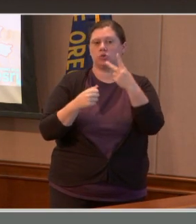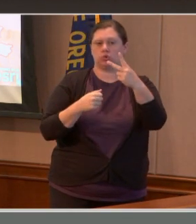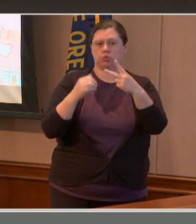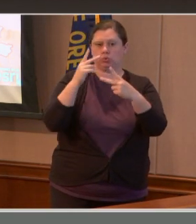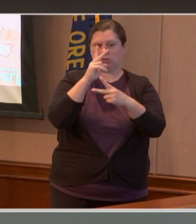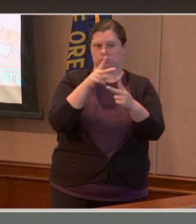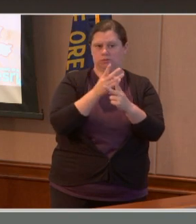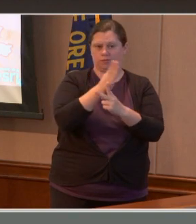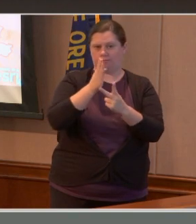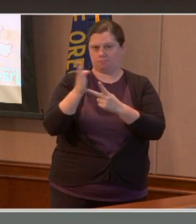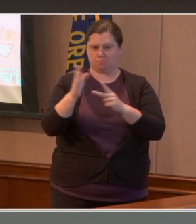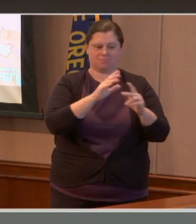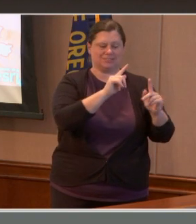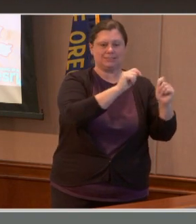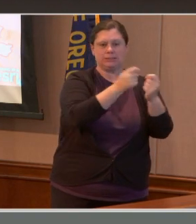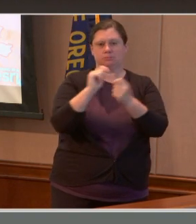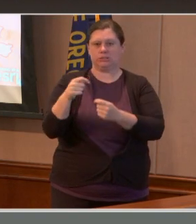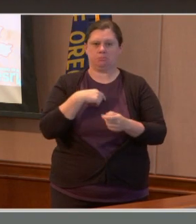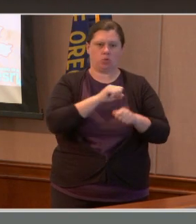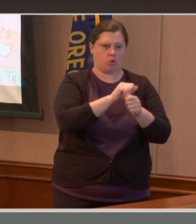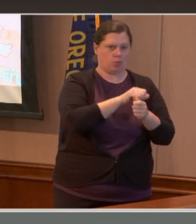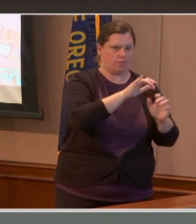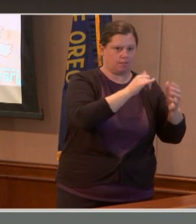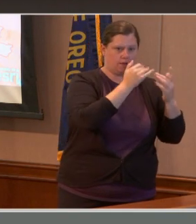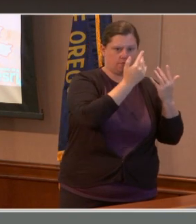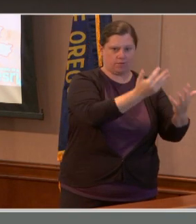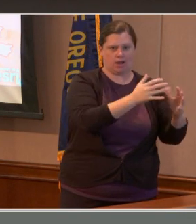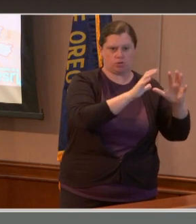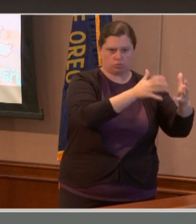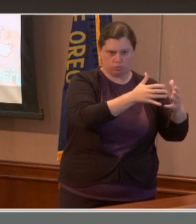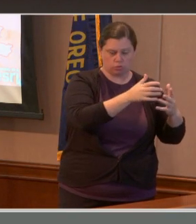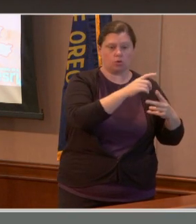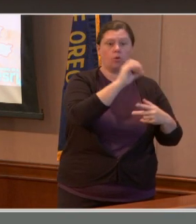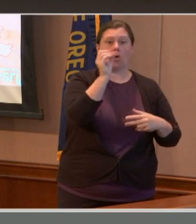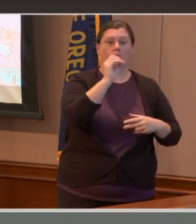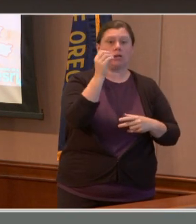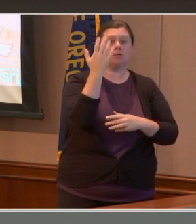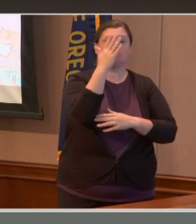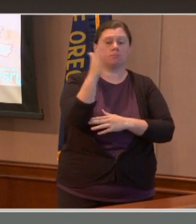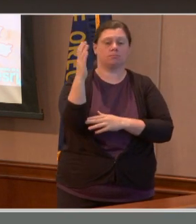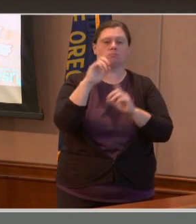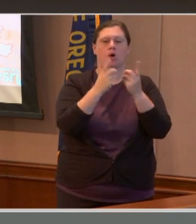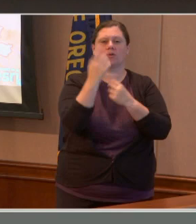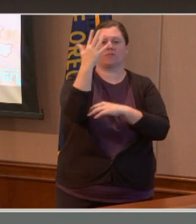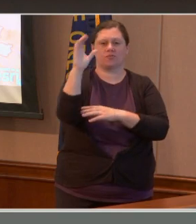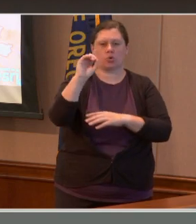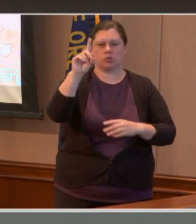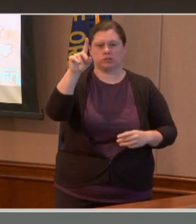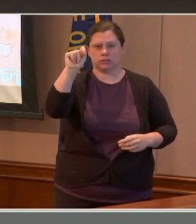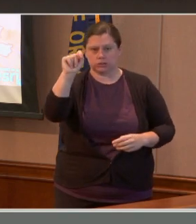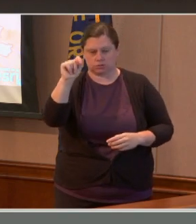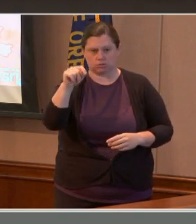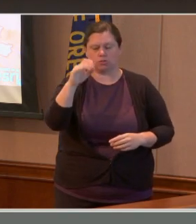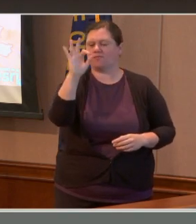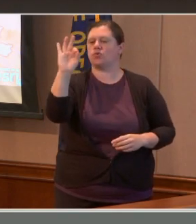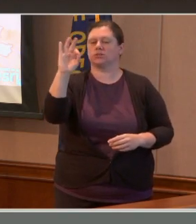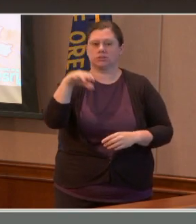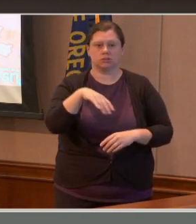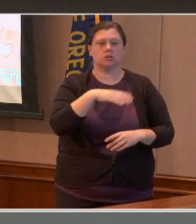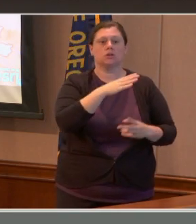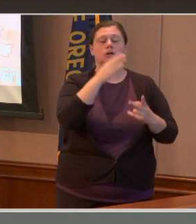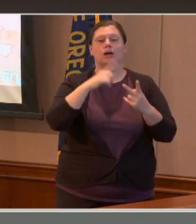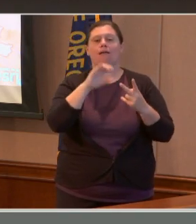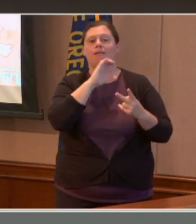here working with the Oregon Department of Forestry on managing the Clackamas County fires that include Dowdy, Unger,